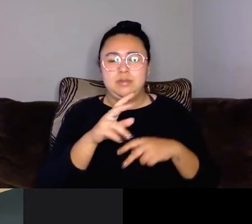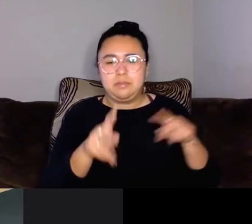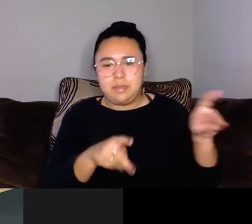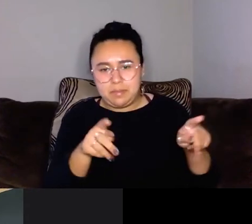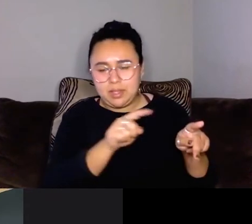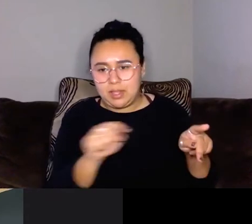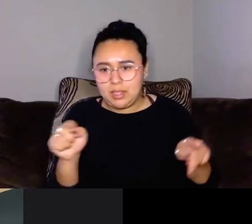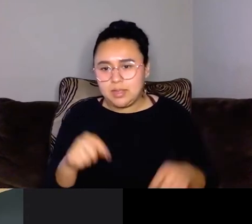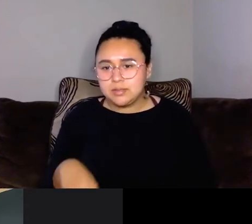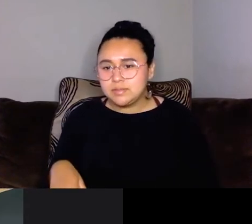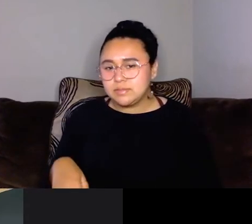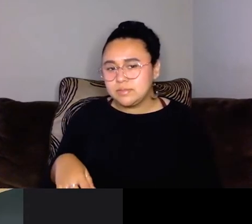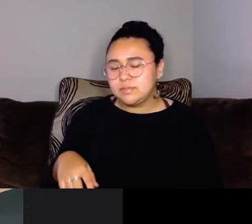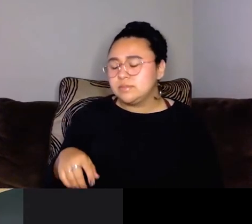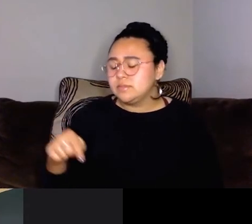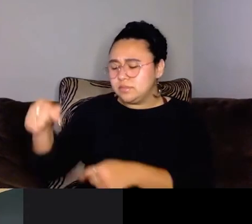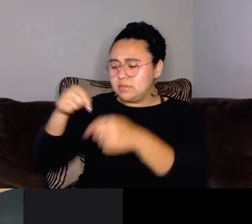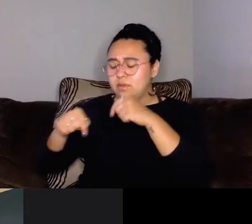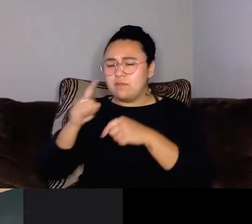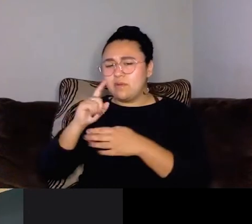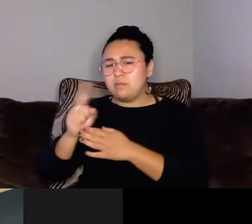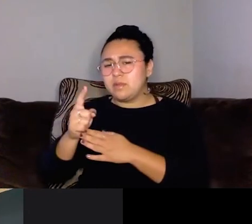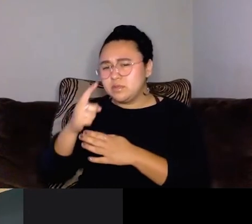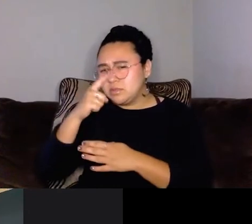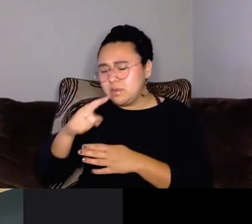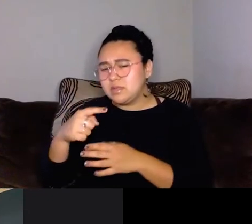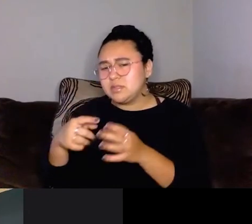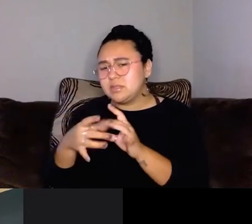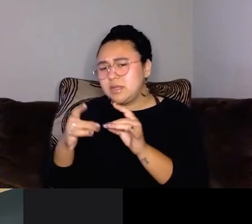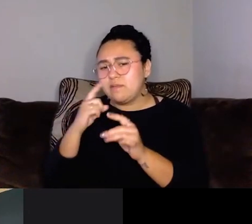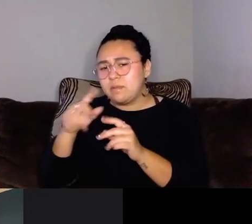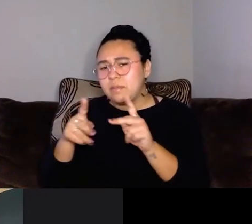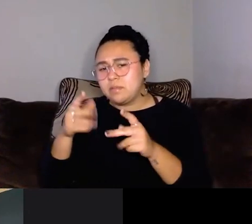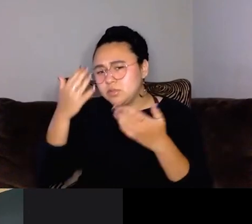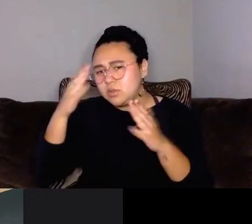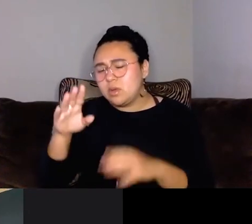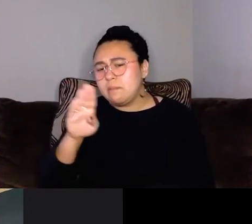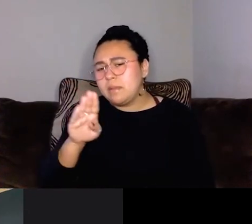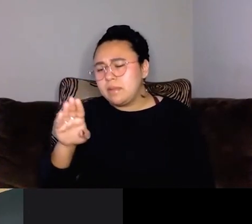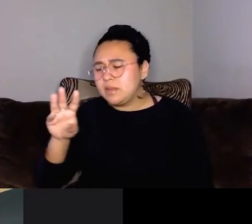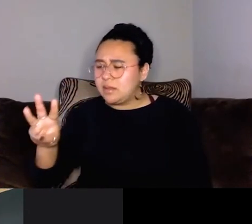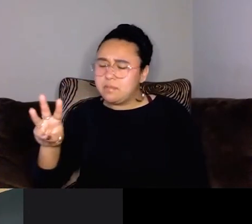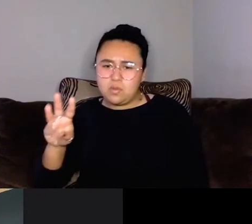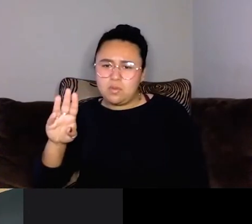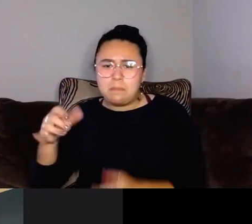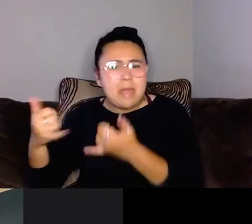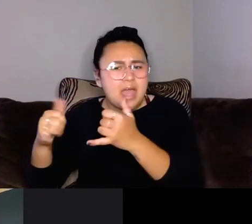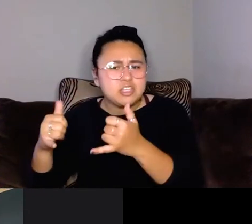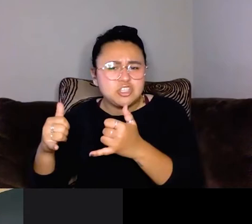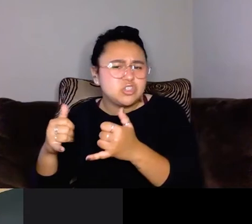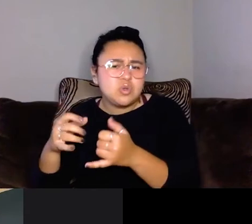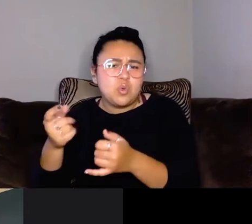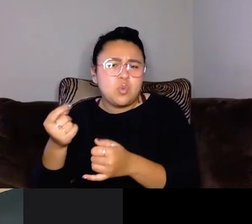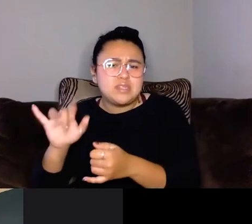And will you, um, just going back for a minute, will you say for folks who don't know, what is a BBW bash? A BBW